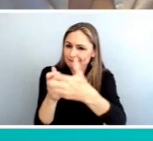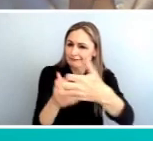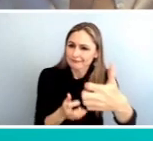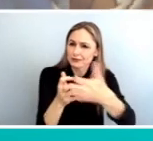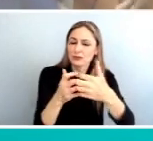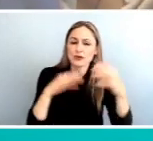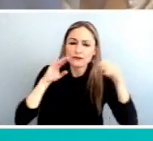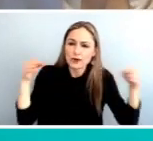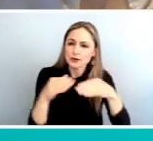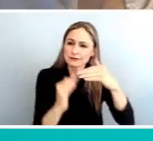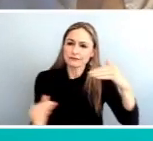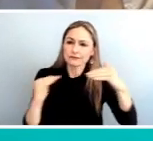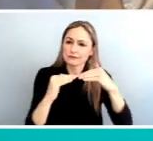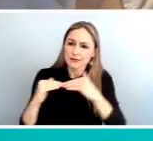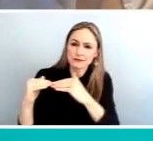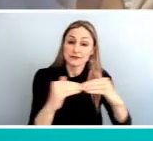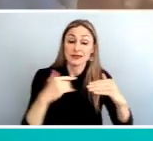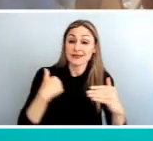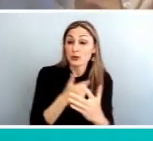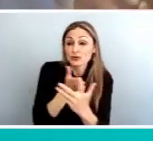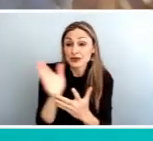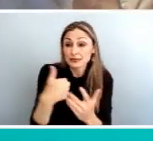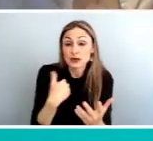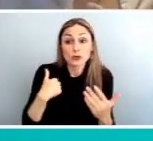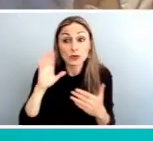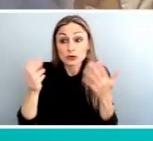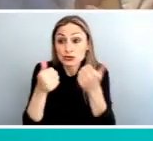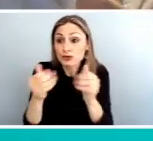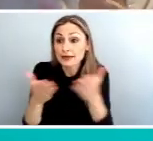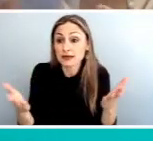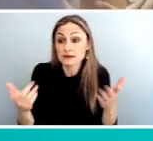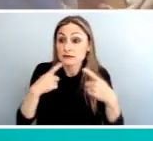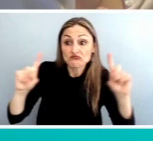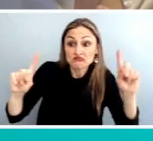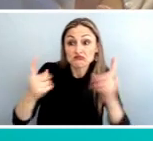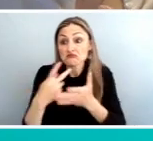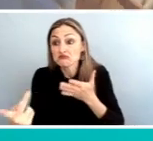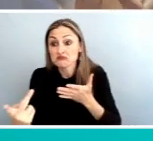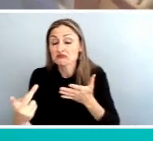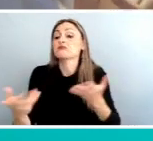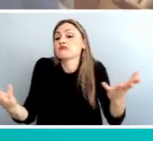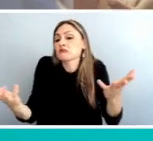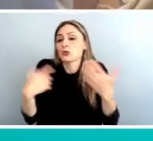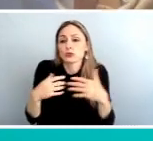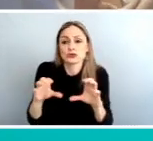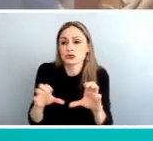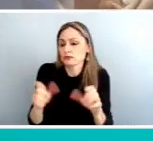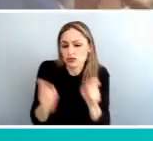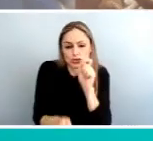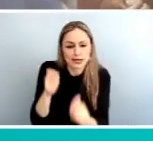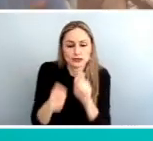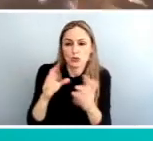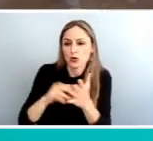we're transparent we're going to try some things if they don't work we can adapt to that and do things a little bit different next time a lot of the